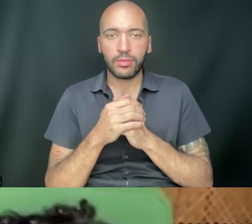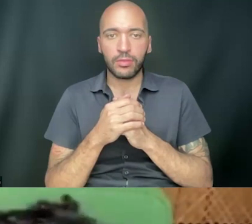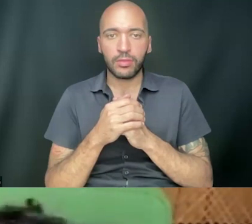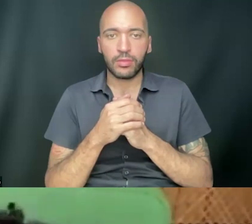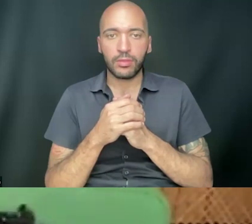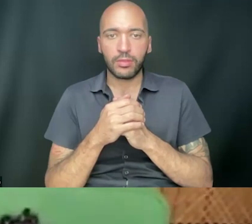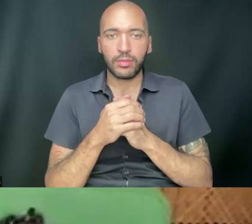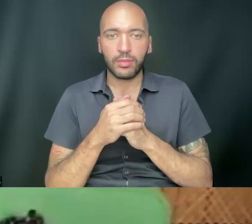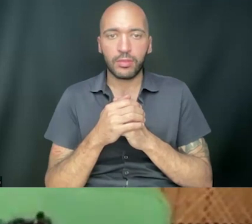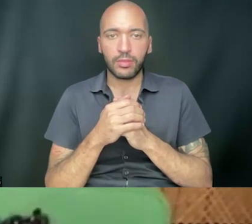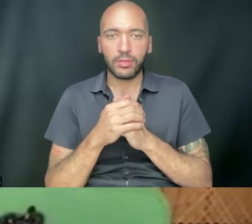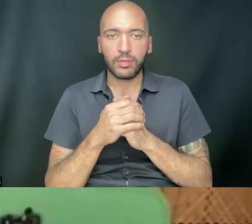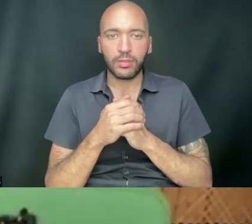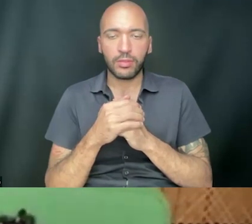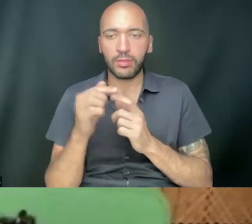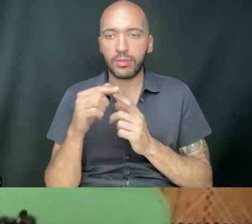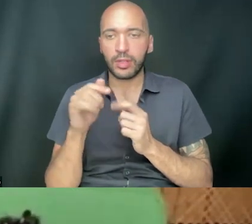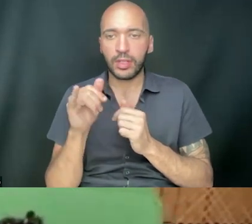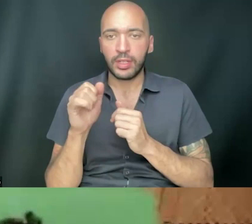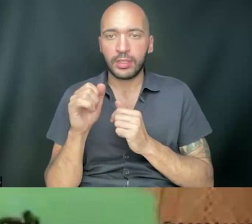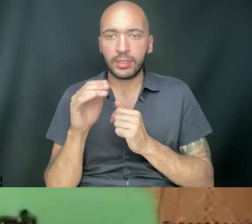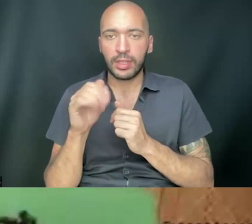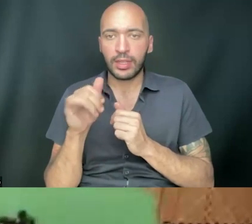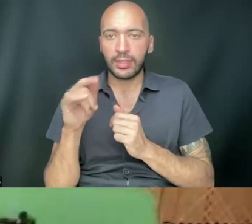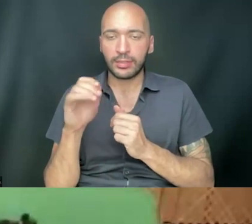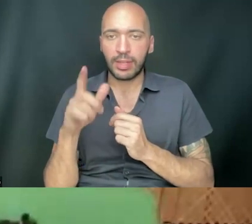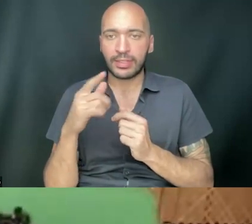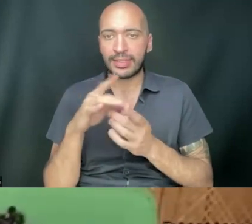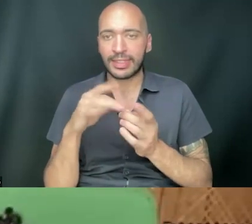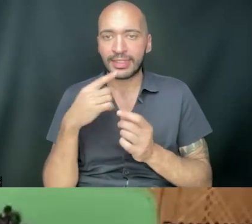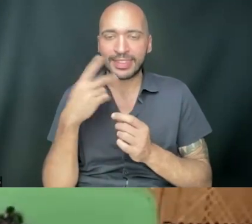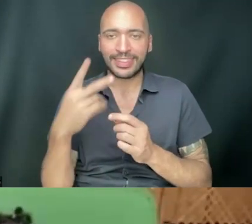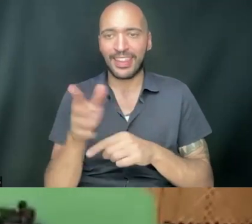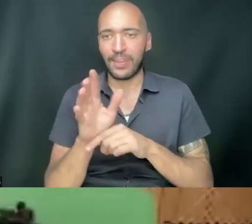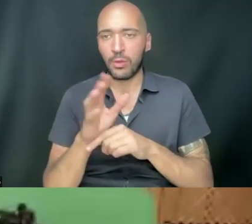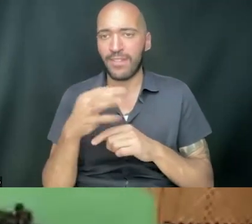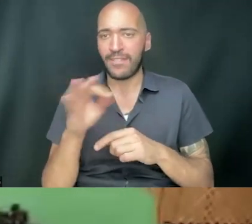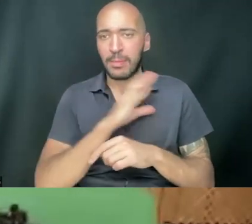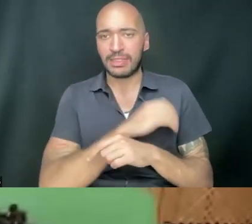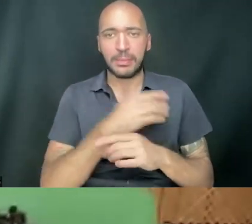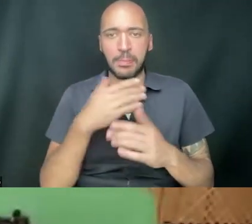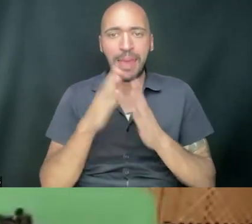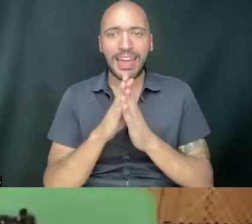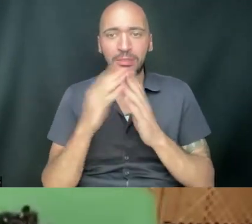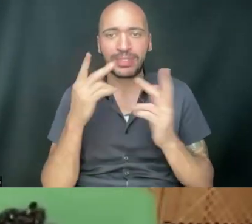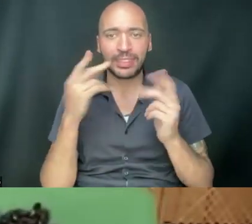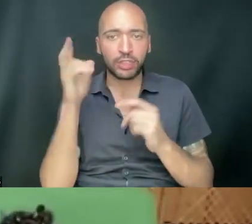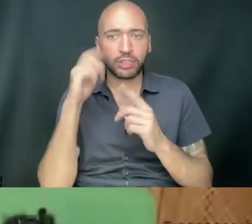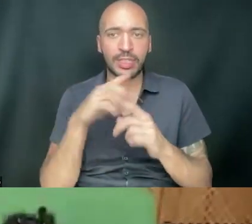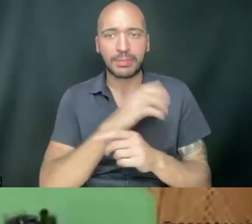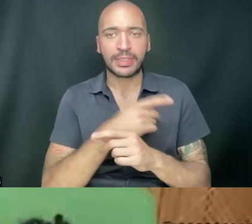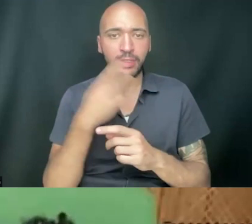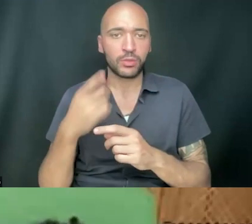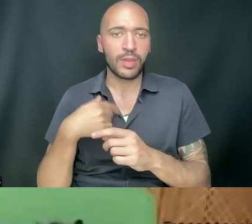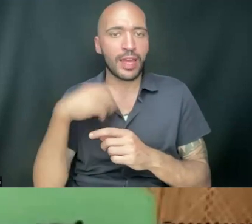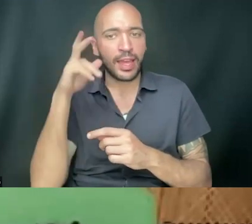I ask, Ismael says, seeing the videos of Palestinians begging to be seen and heard. As a Palestinian,